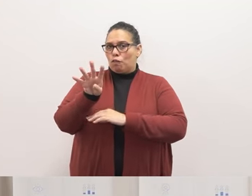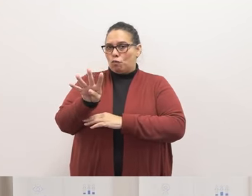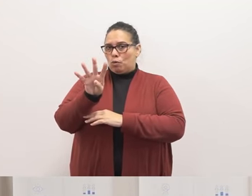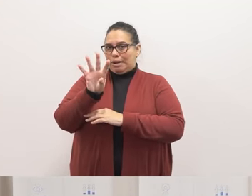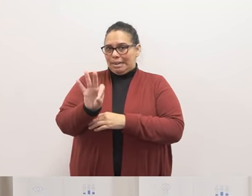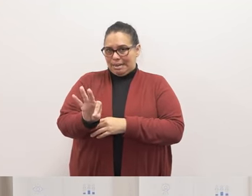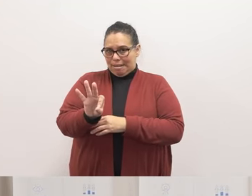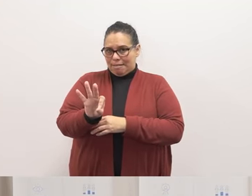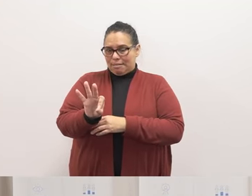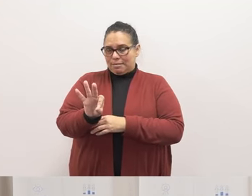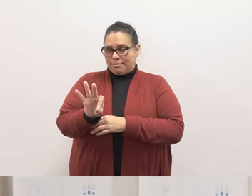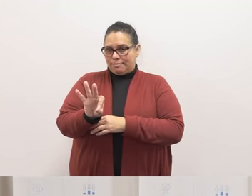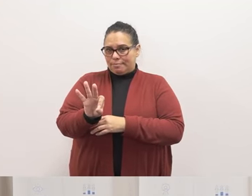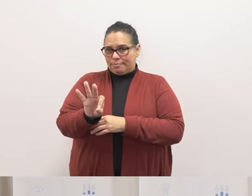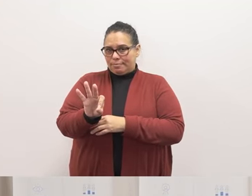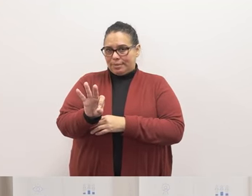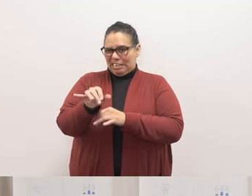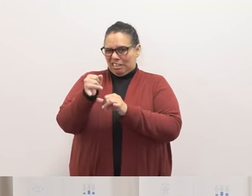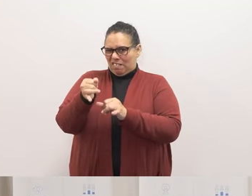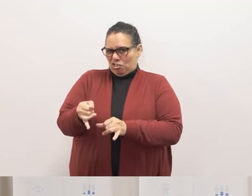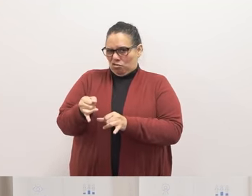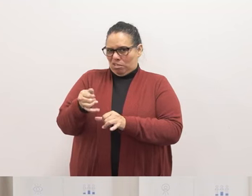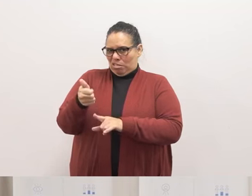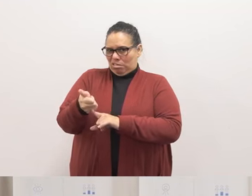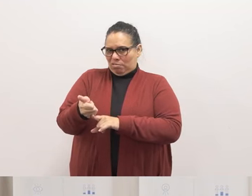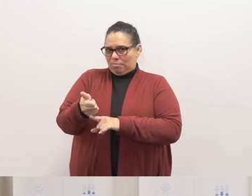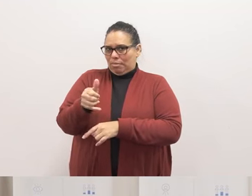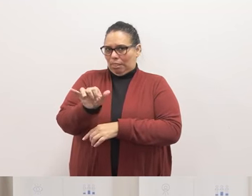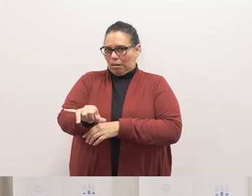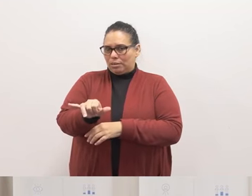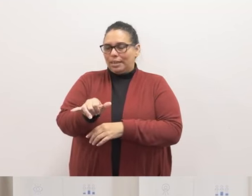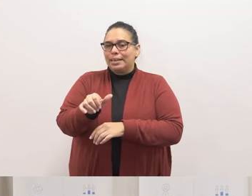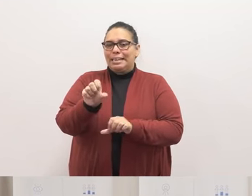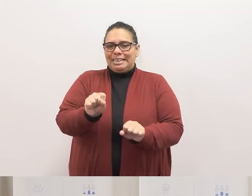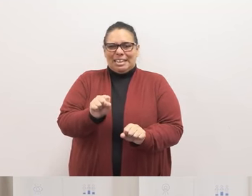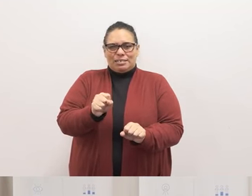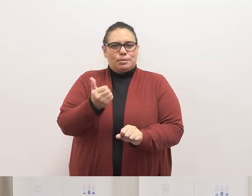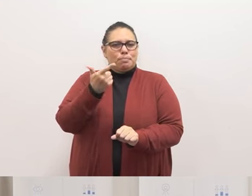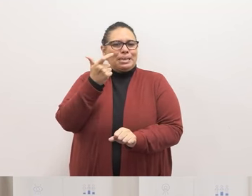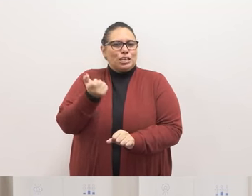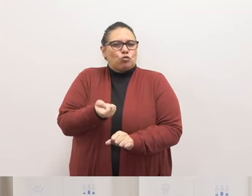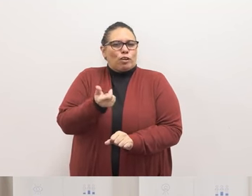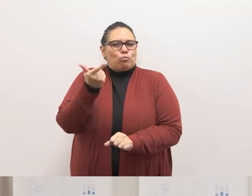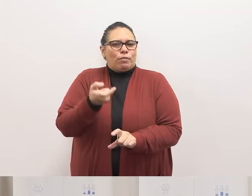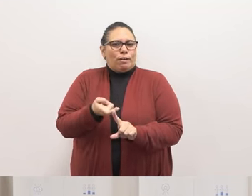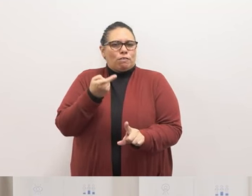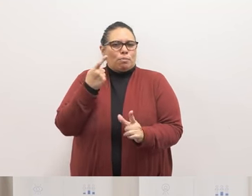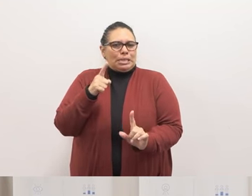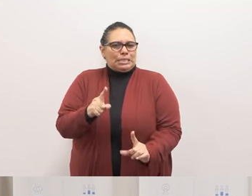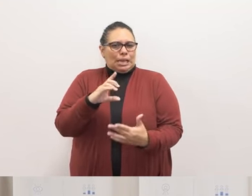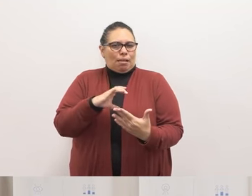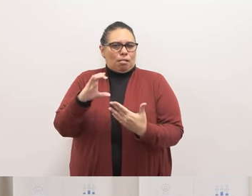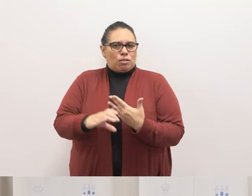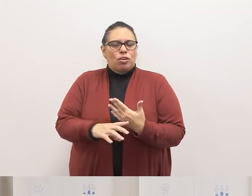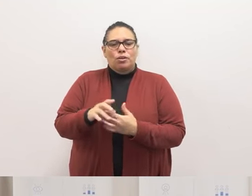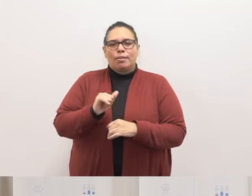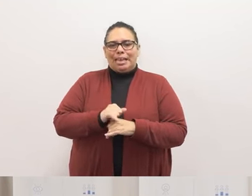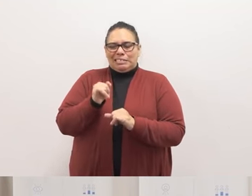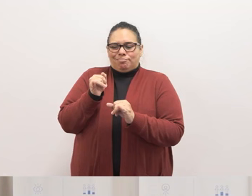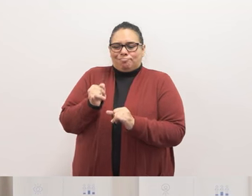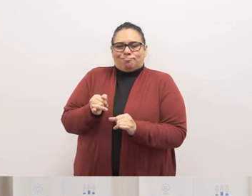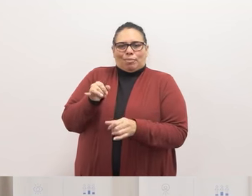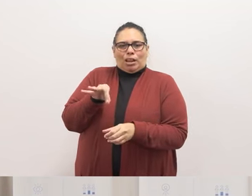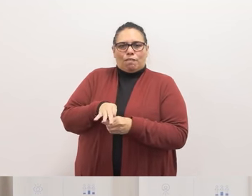yes we remove that from the consent calendar and that's going to be an individual